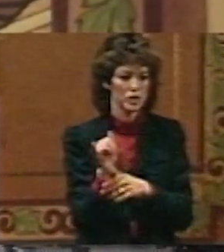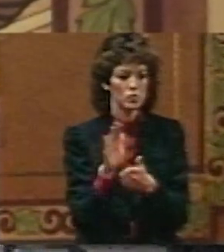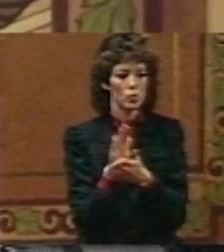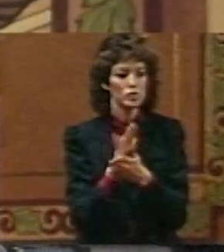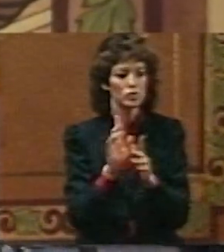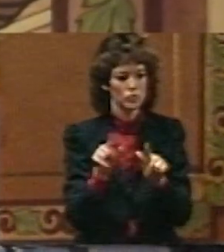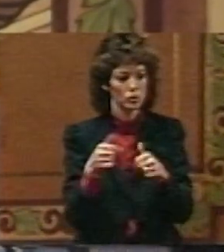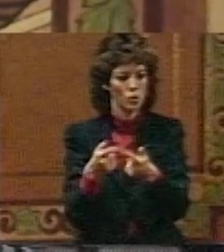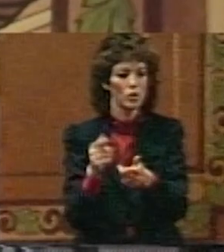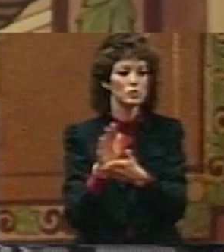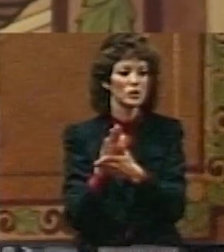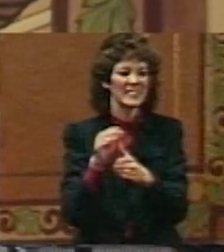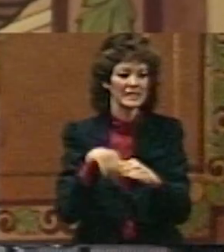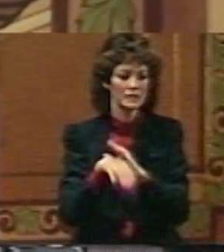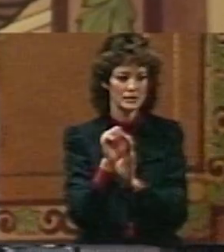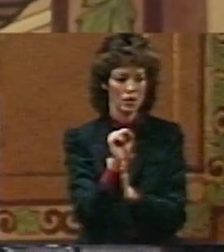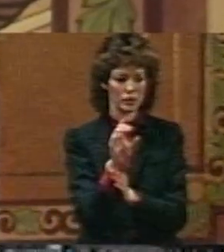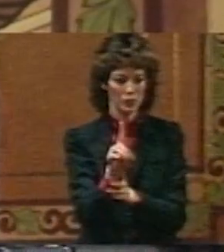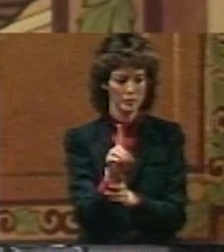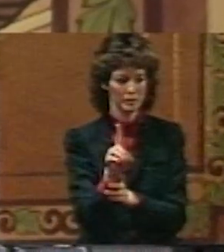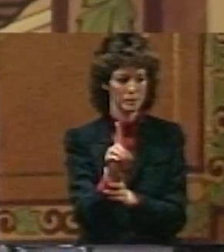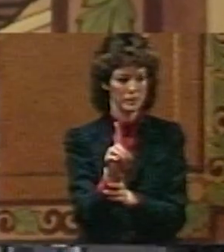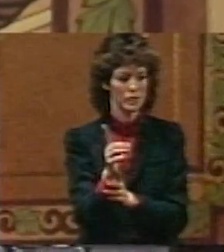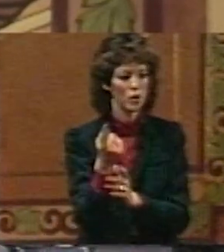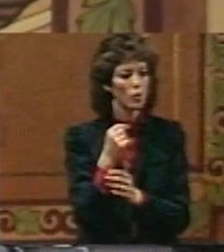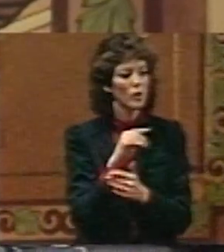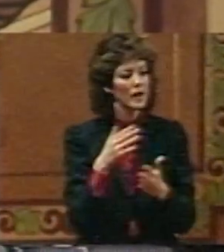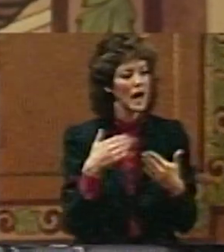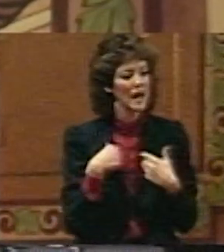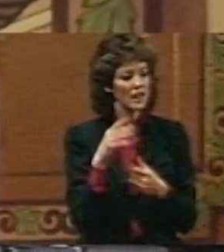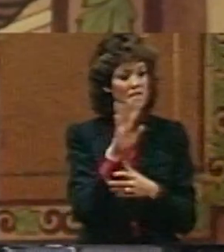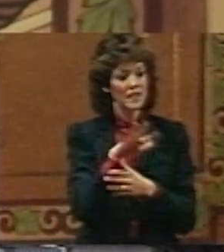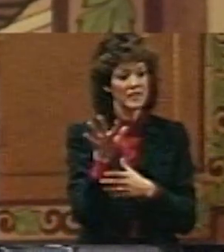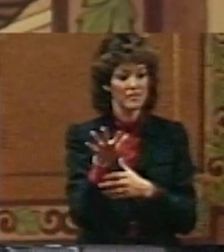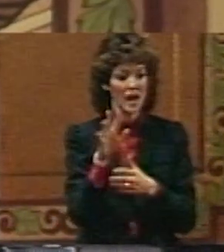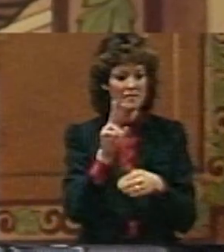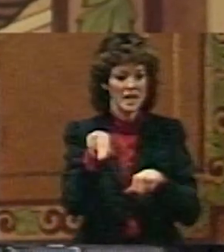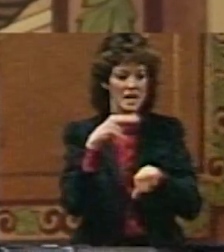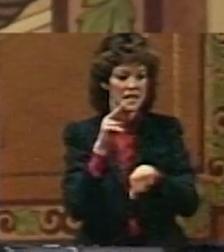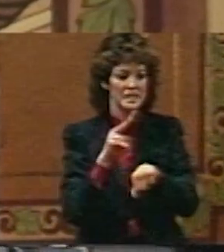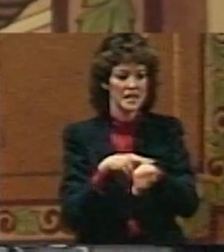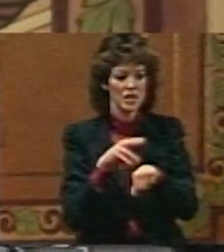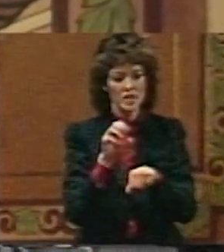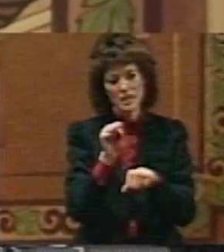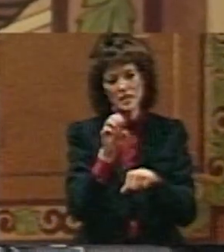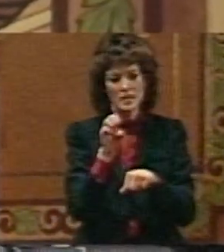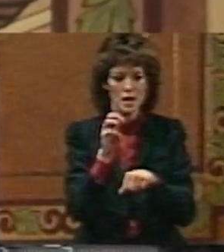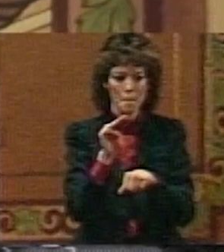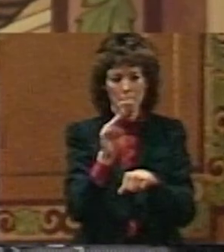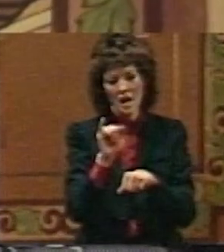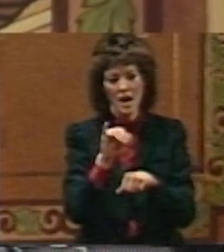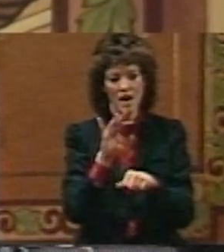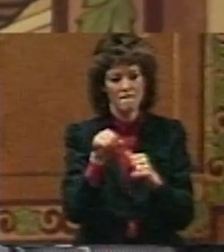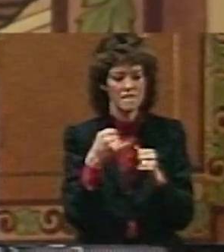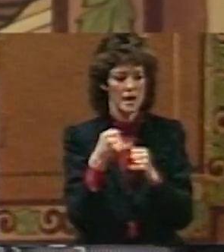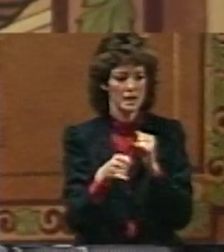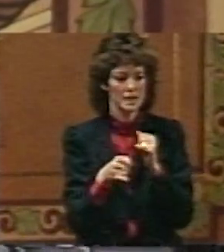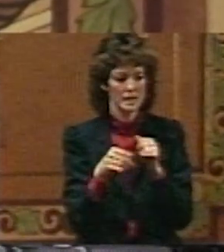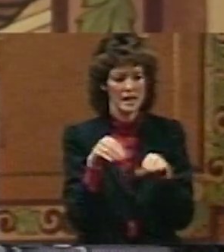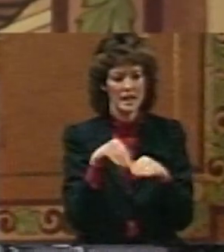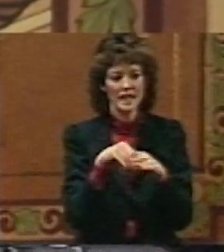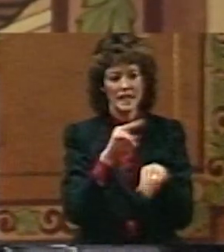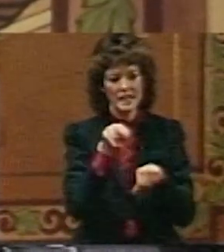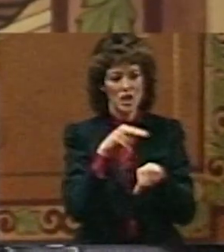school in South Dakota. We had 55 national semi-finalists in national